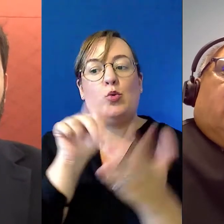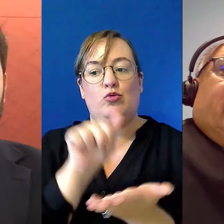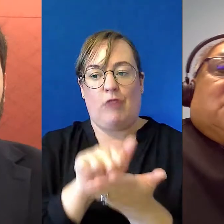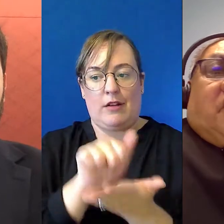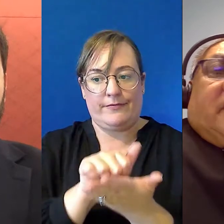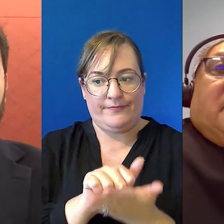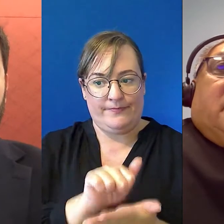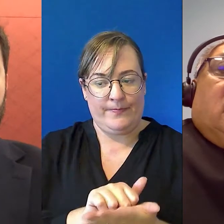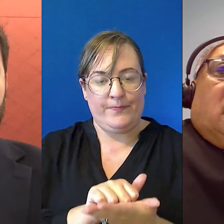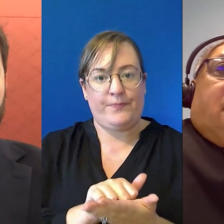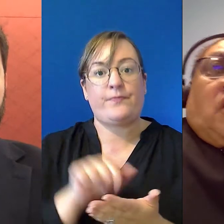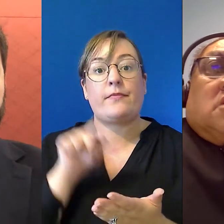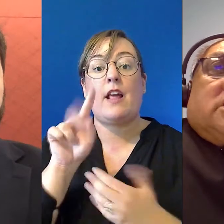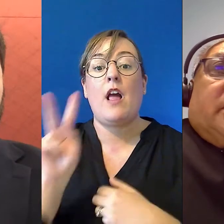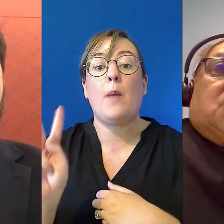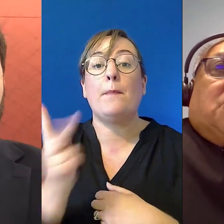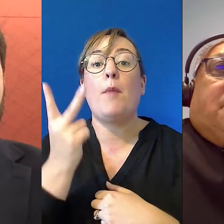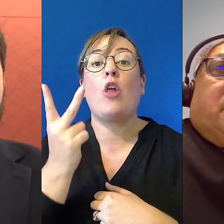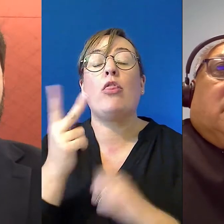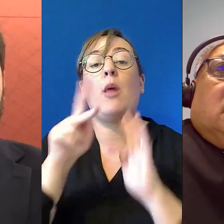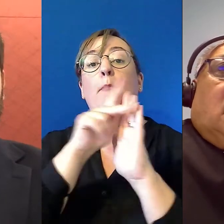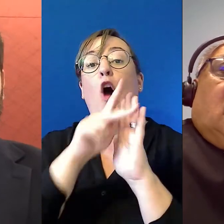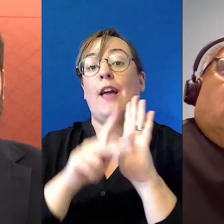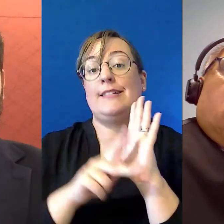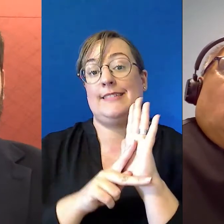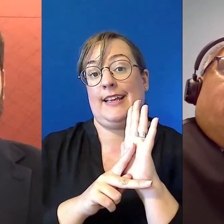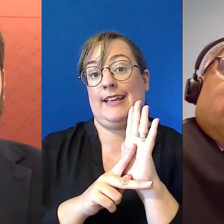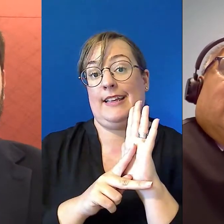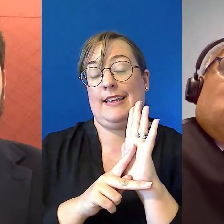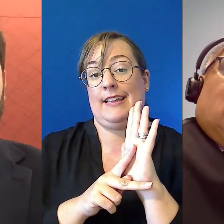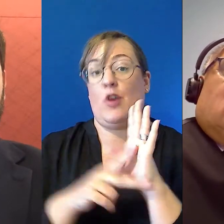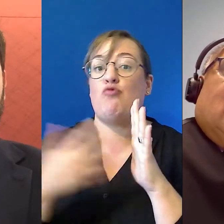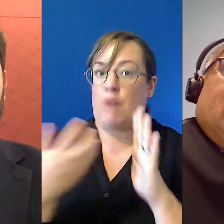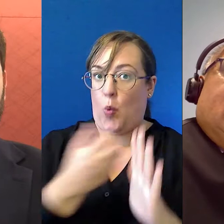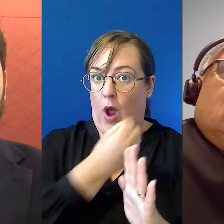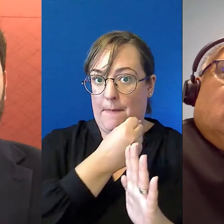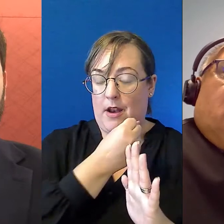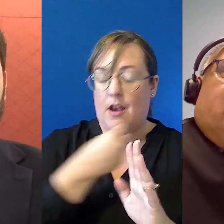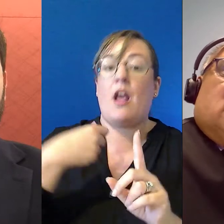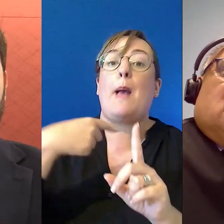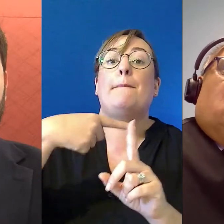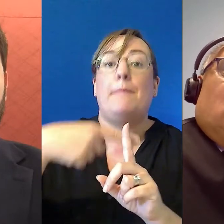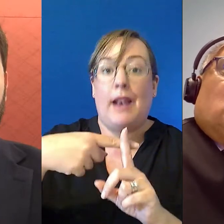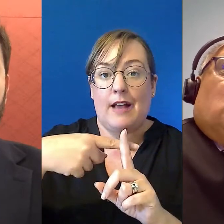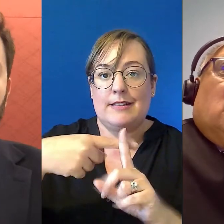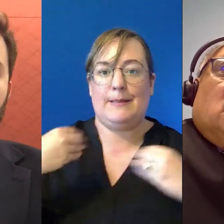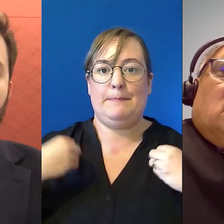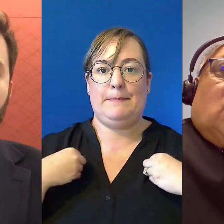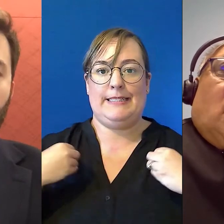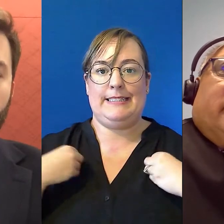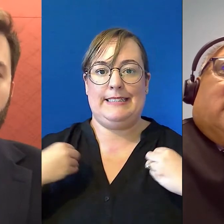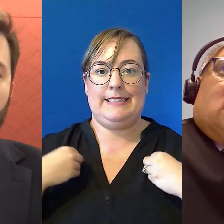And that's both a policy leadership requirement, as well as a business and commercial